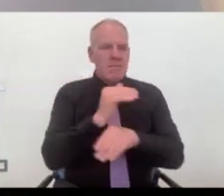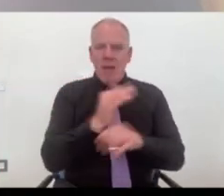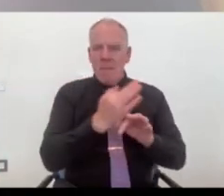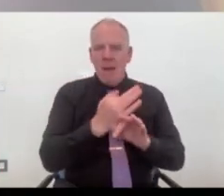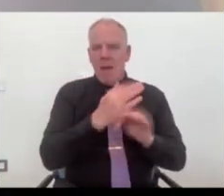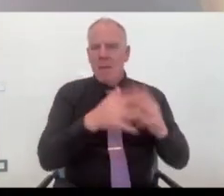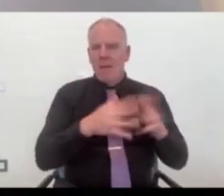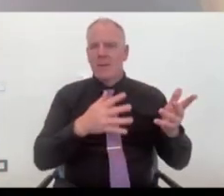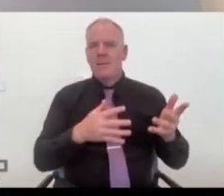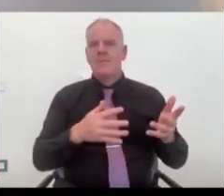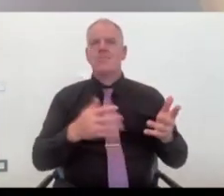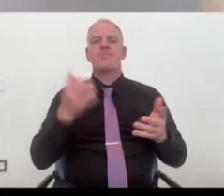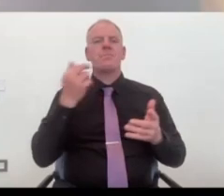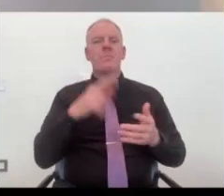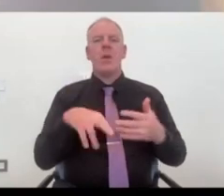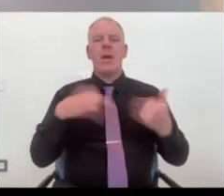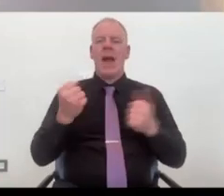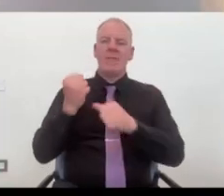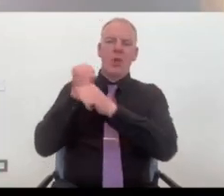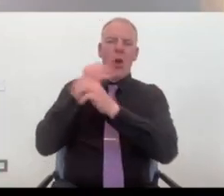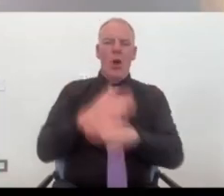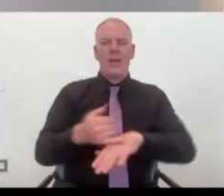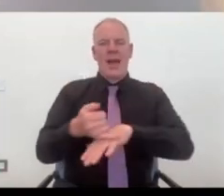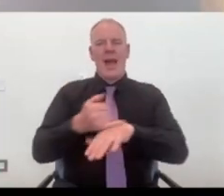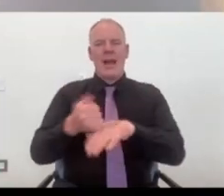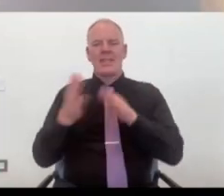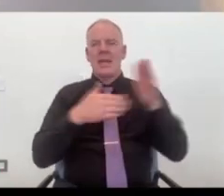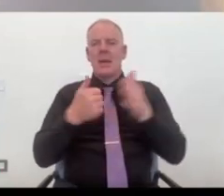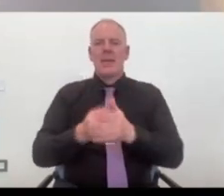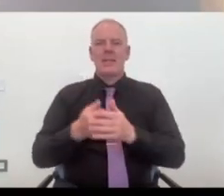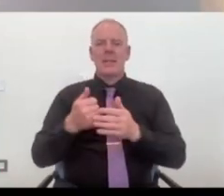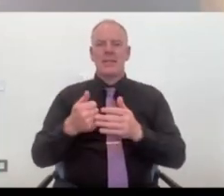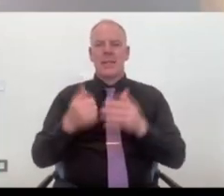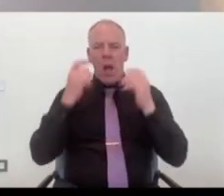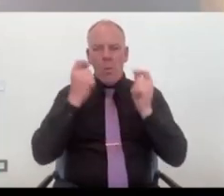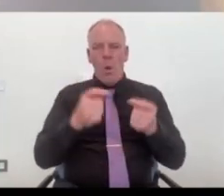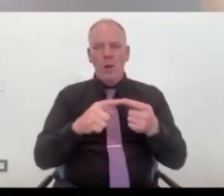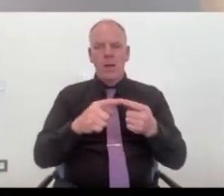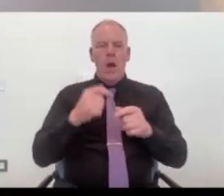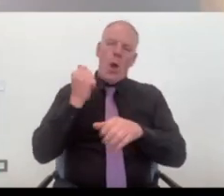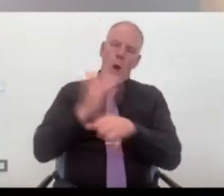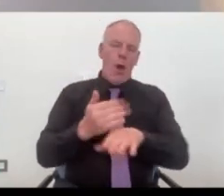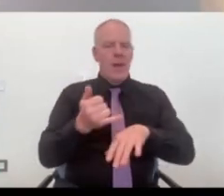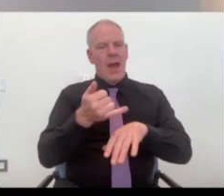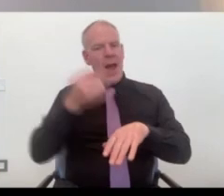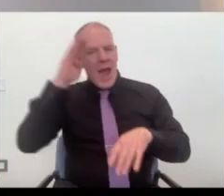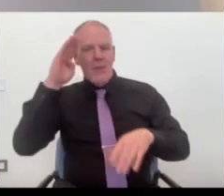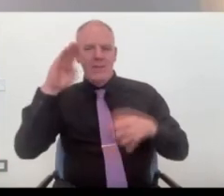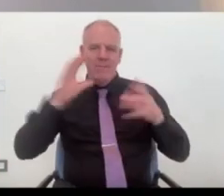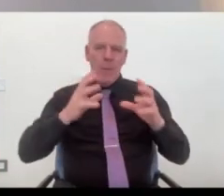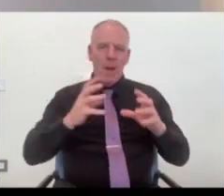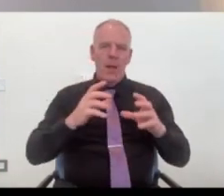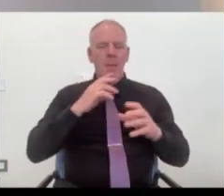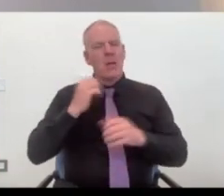approaching like an all island business awards, like we hear about all Ireland, we hear about the north, hear about everything like that. But maybe like all